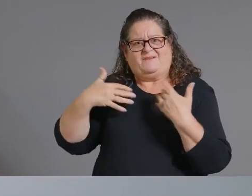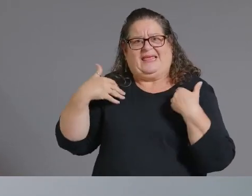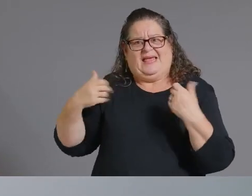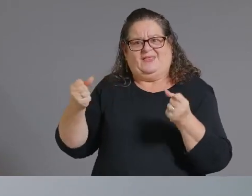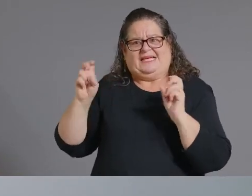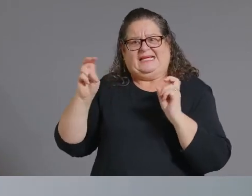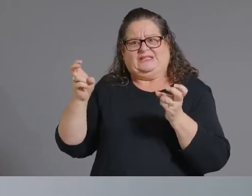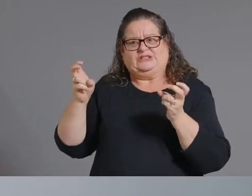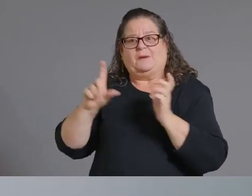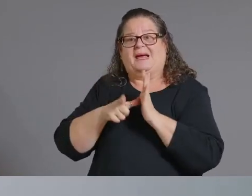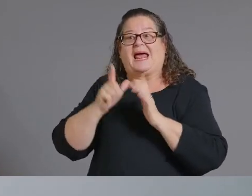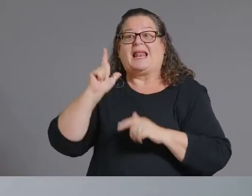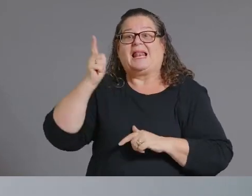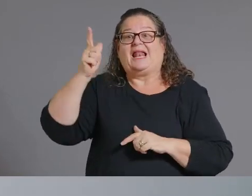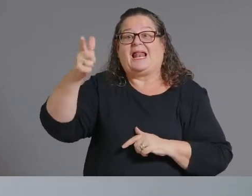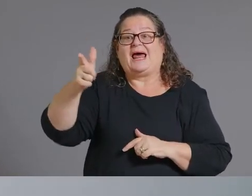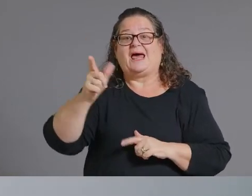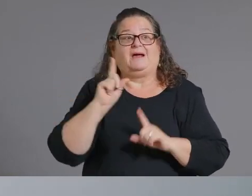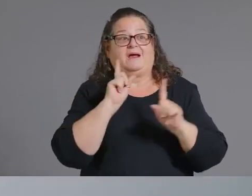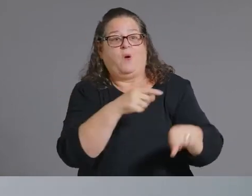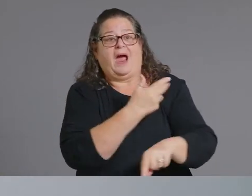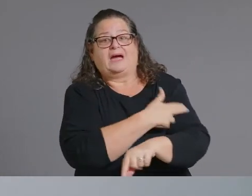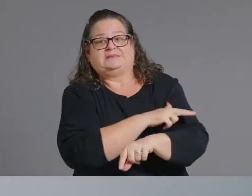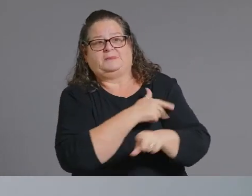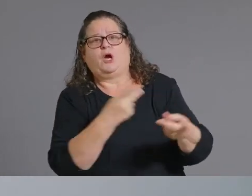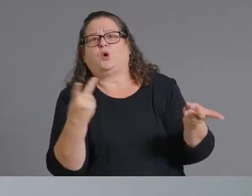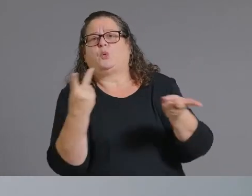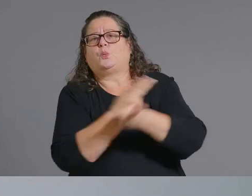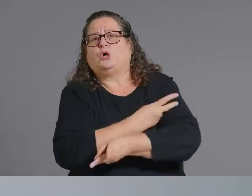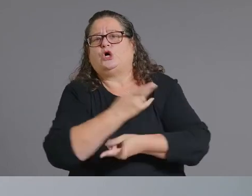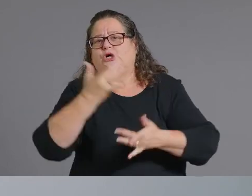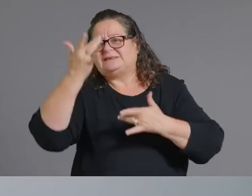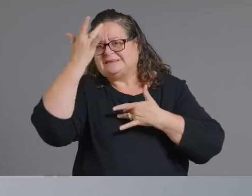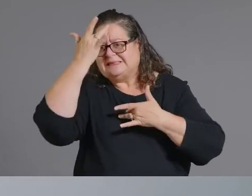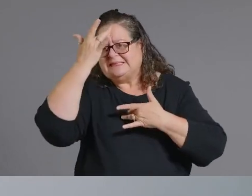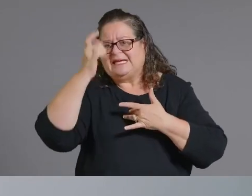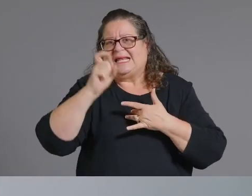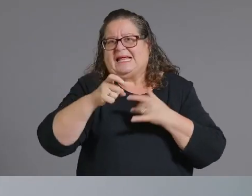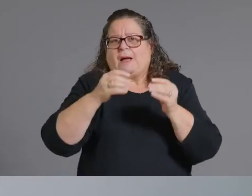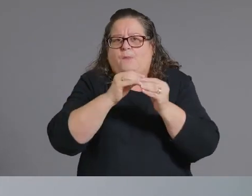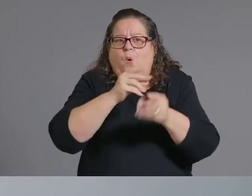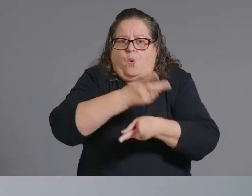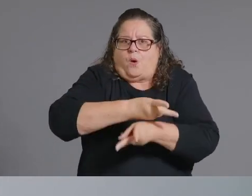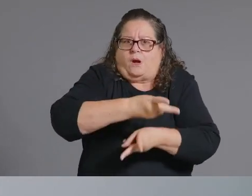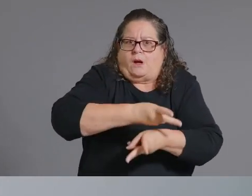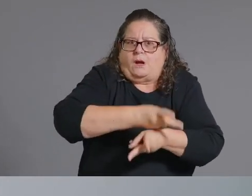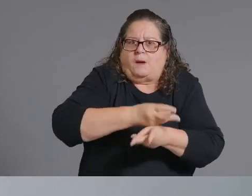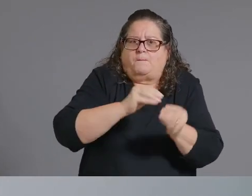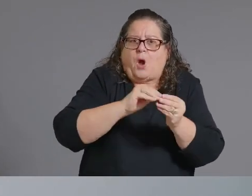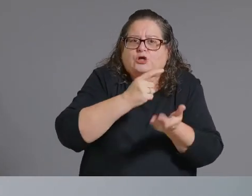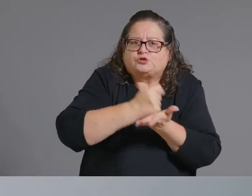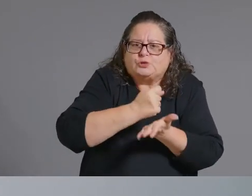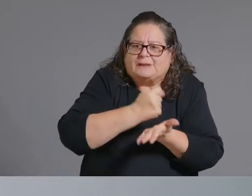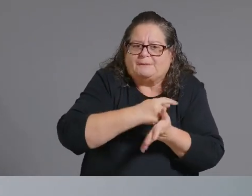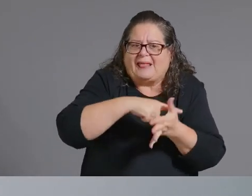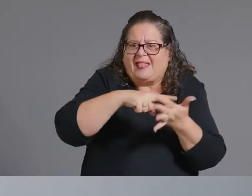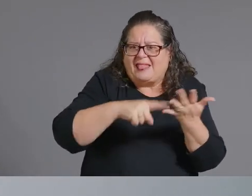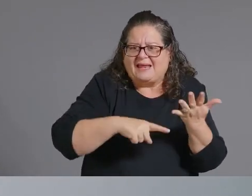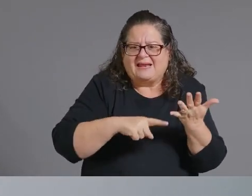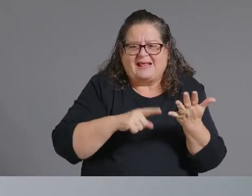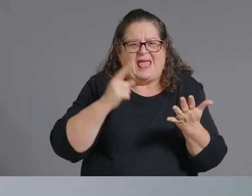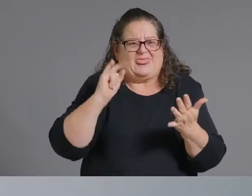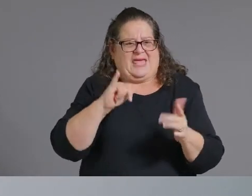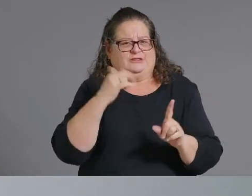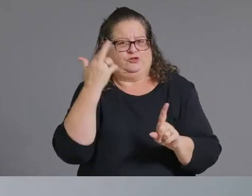finally present so i think the hospitals are um you know working through that patient population and the patients that